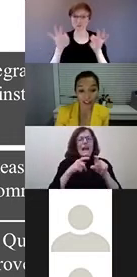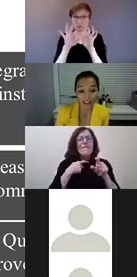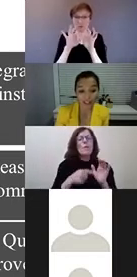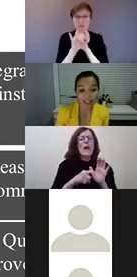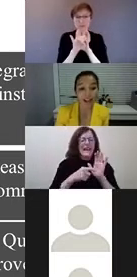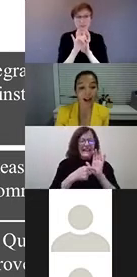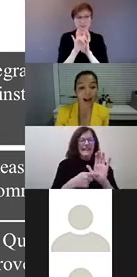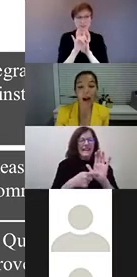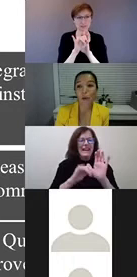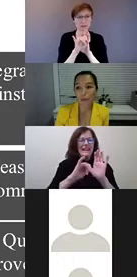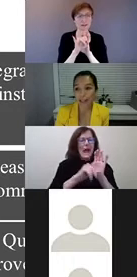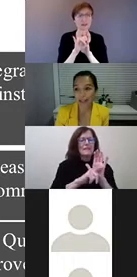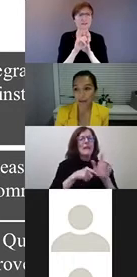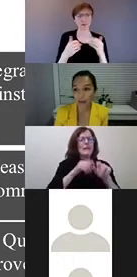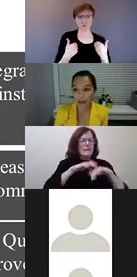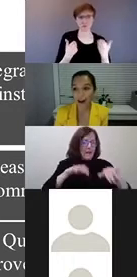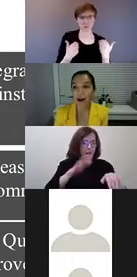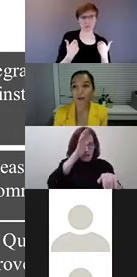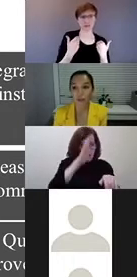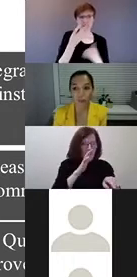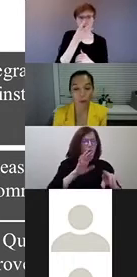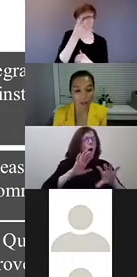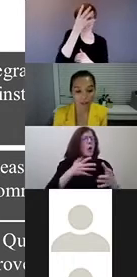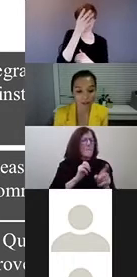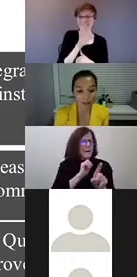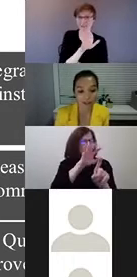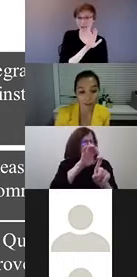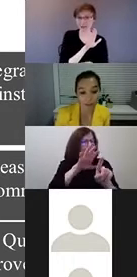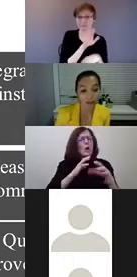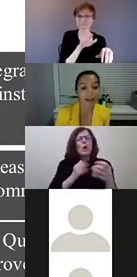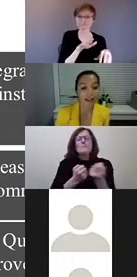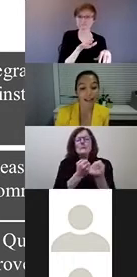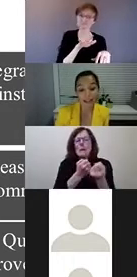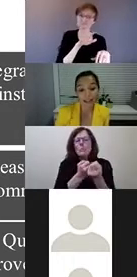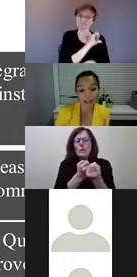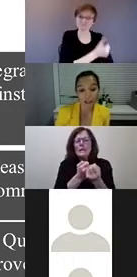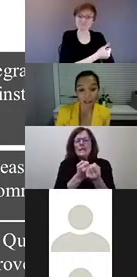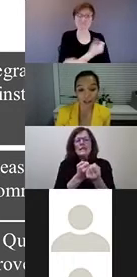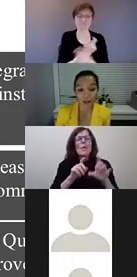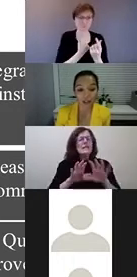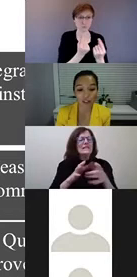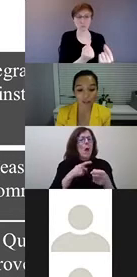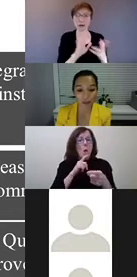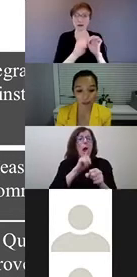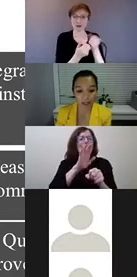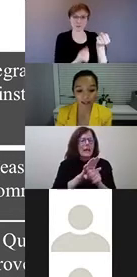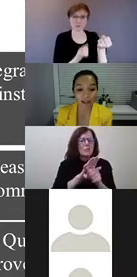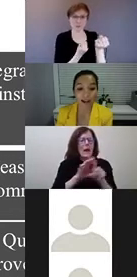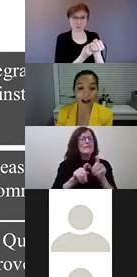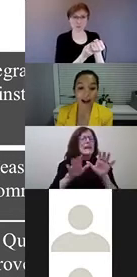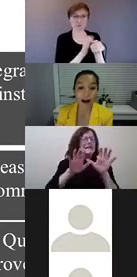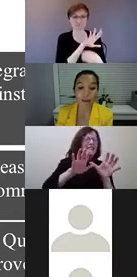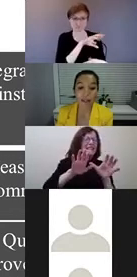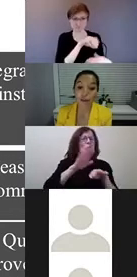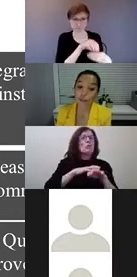parent agency, how we make them aware, how do we support parents and youth in their engagement and strategies about their rights,